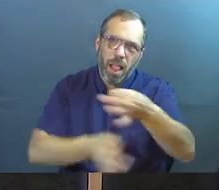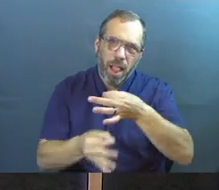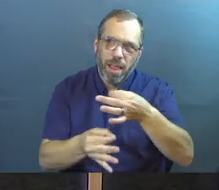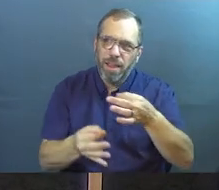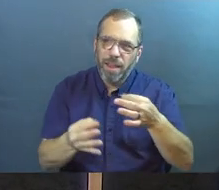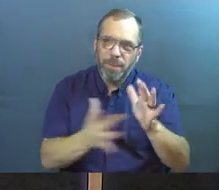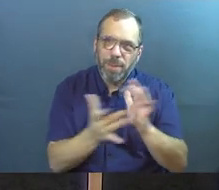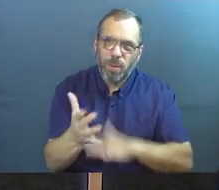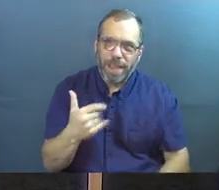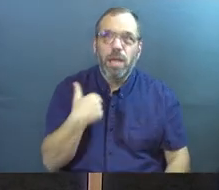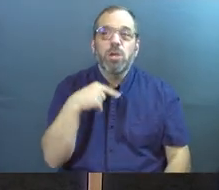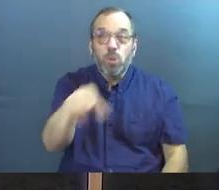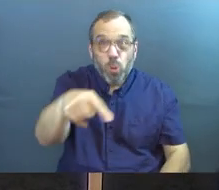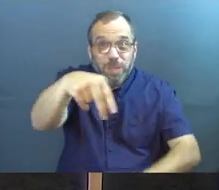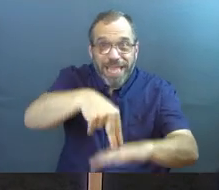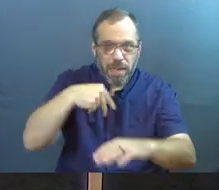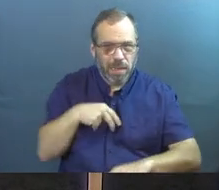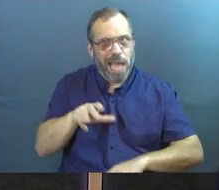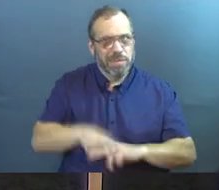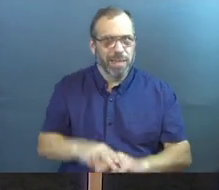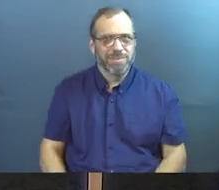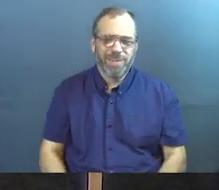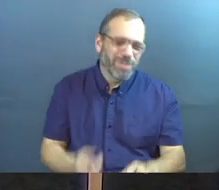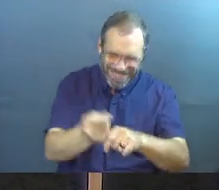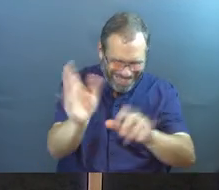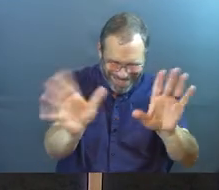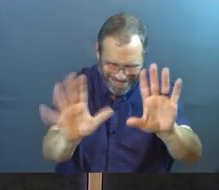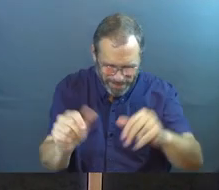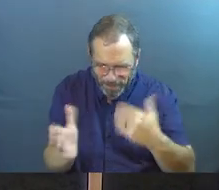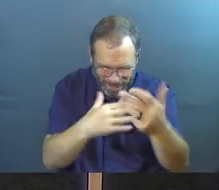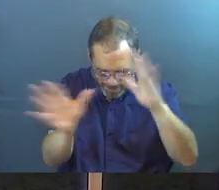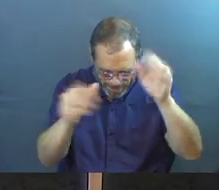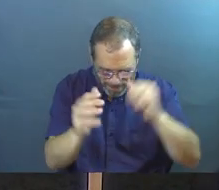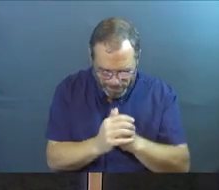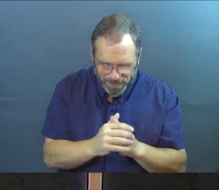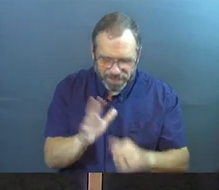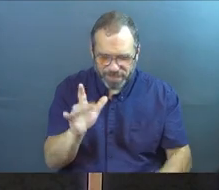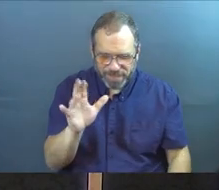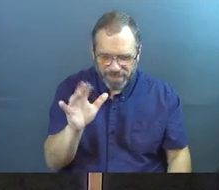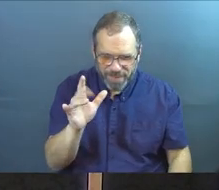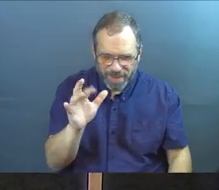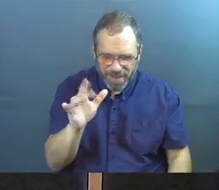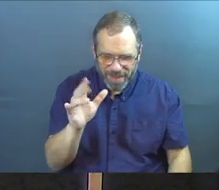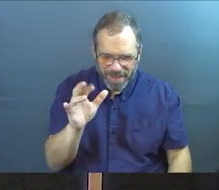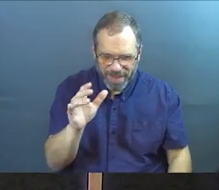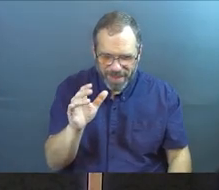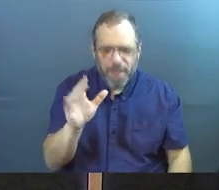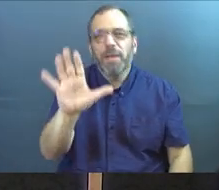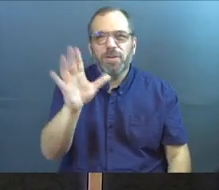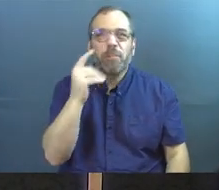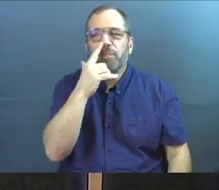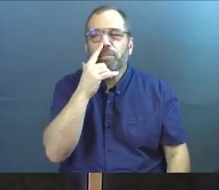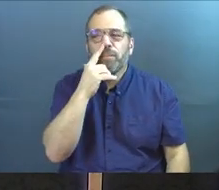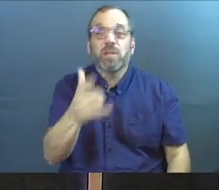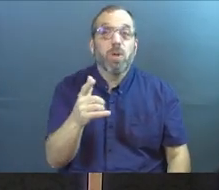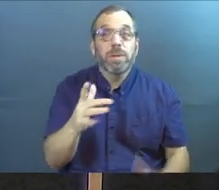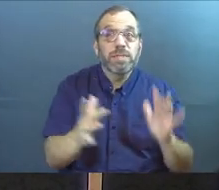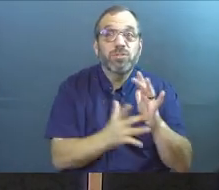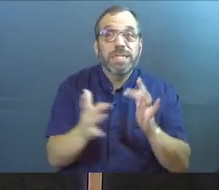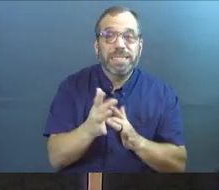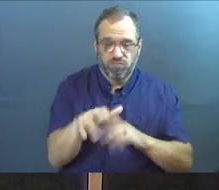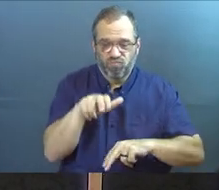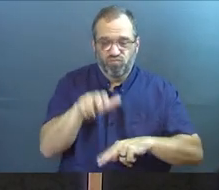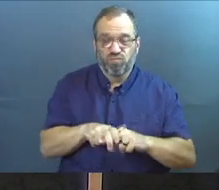more biblical way of church, just joking. Anyway, so this is what Jesus does.